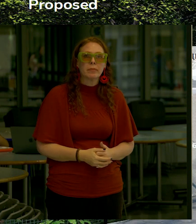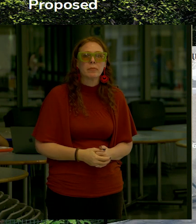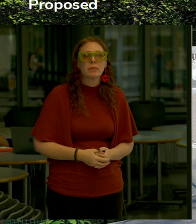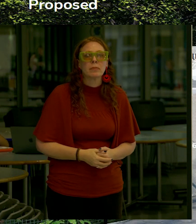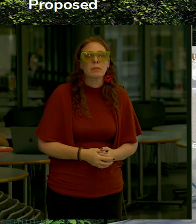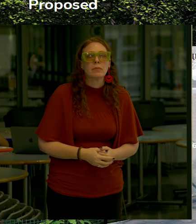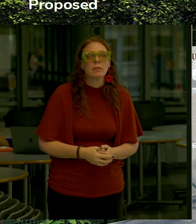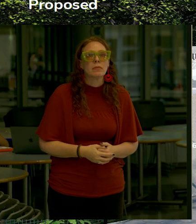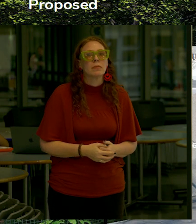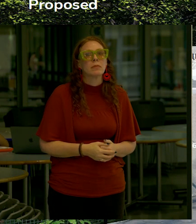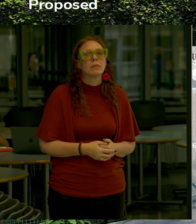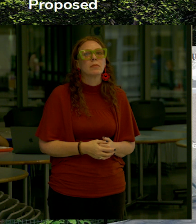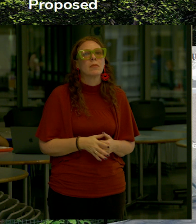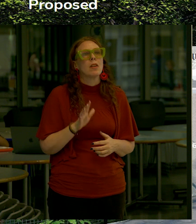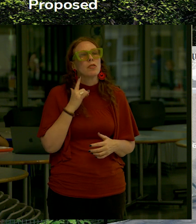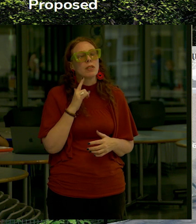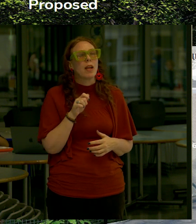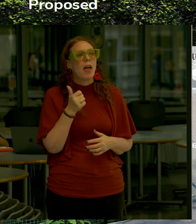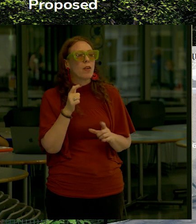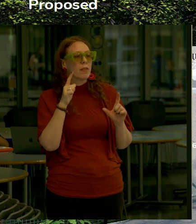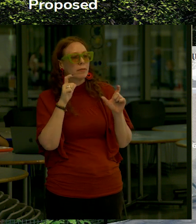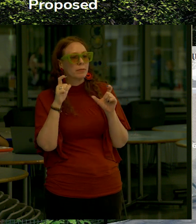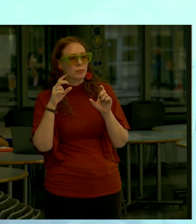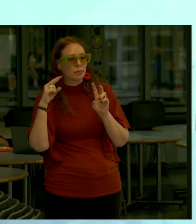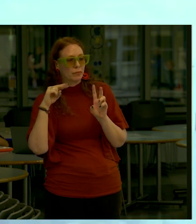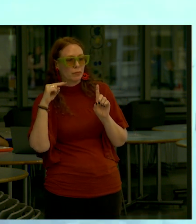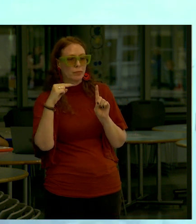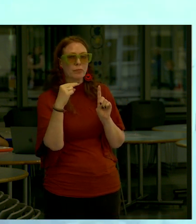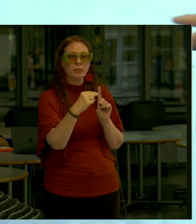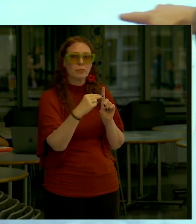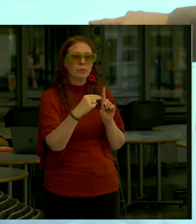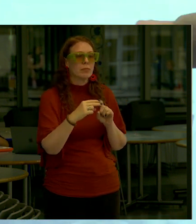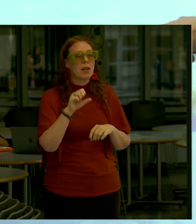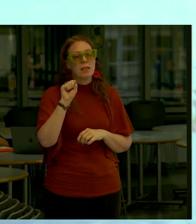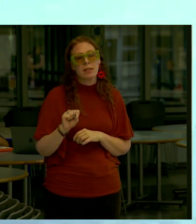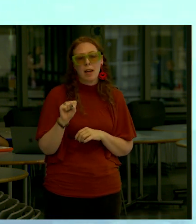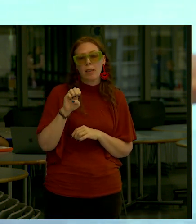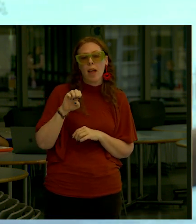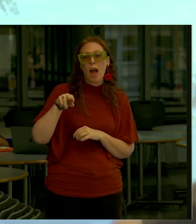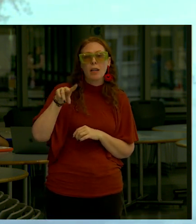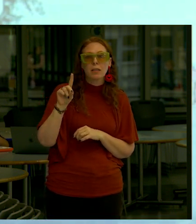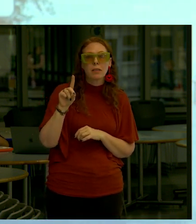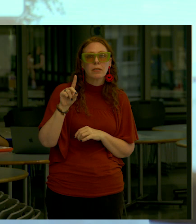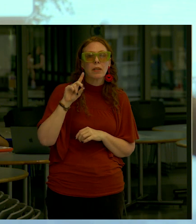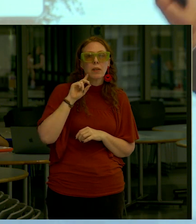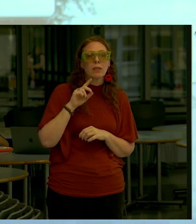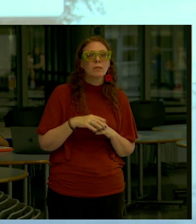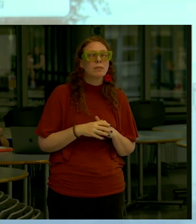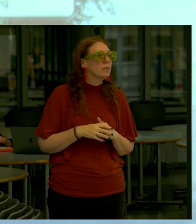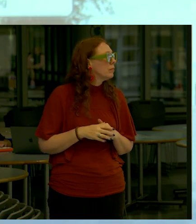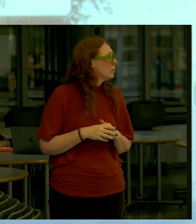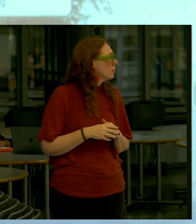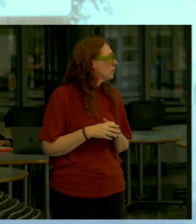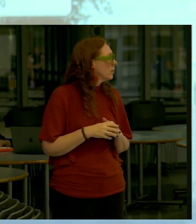and these are some just companion views of the views from the south end you can see here crossing the street we have a flip up that comes